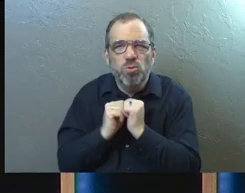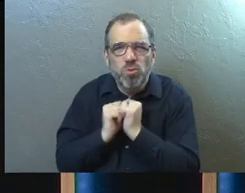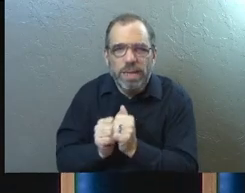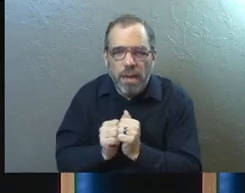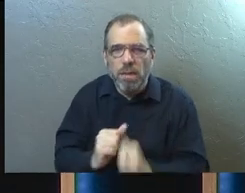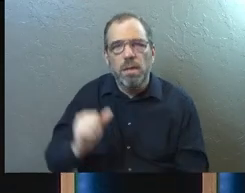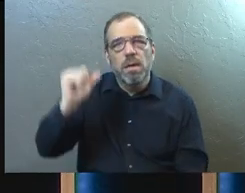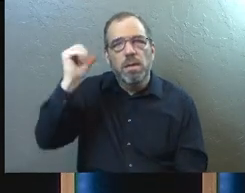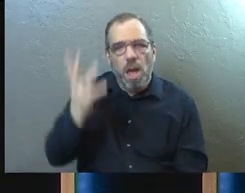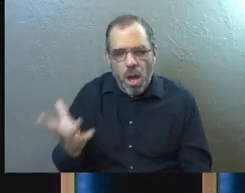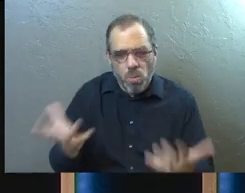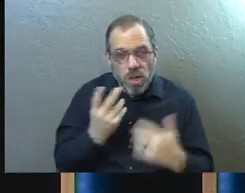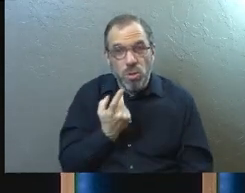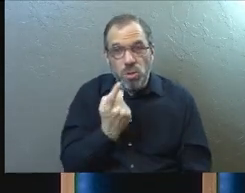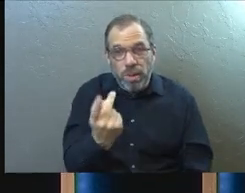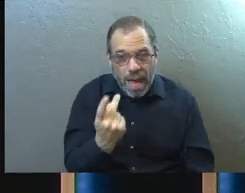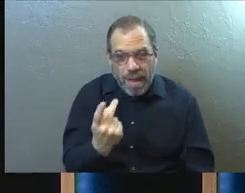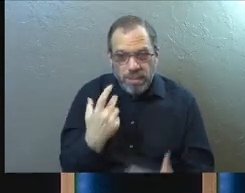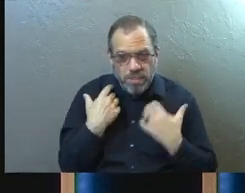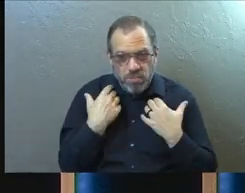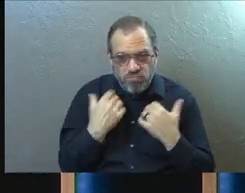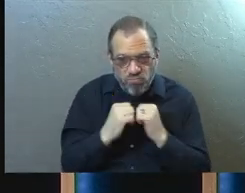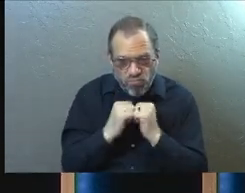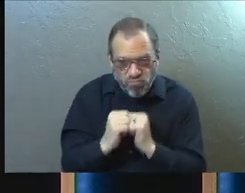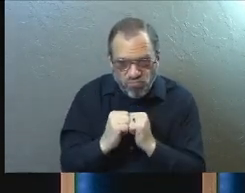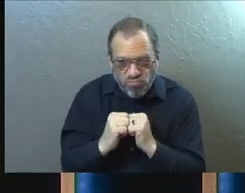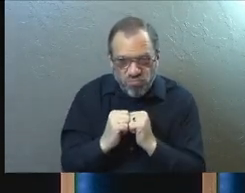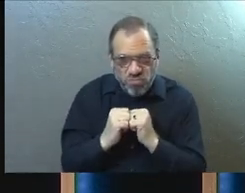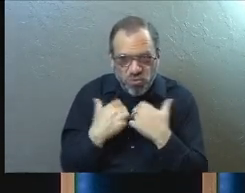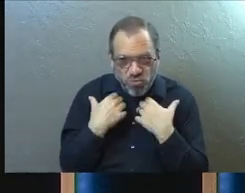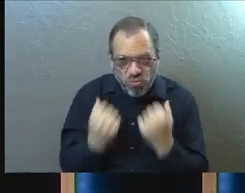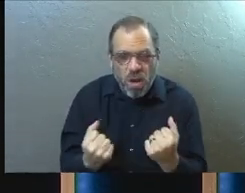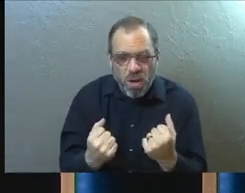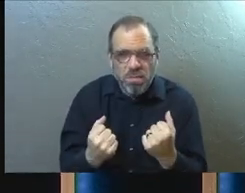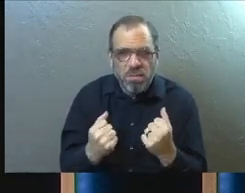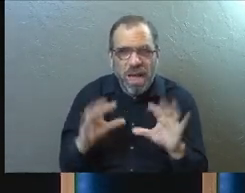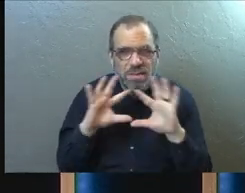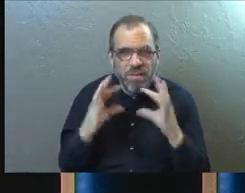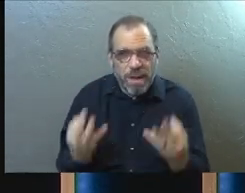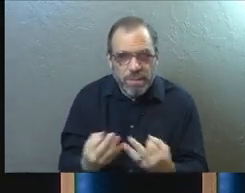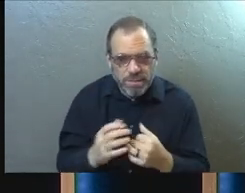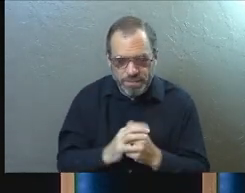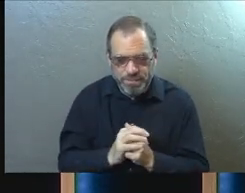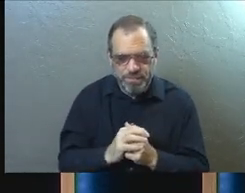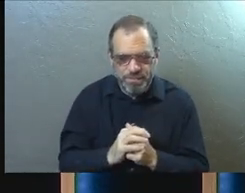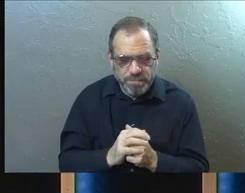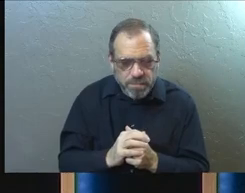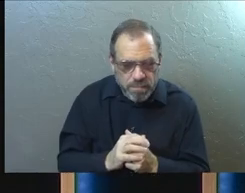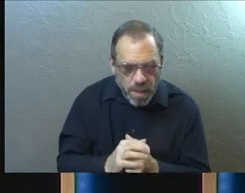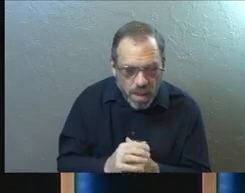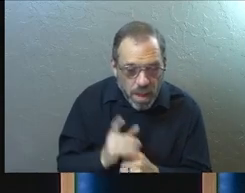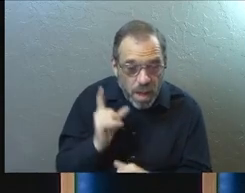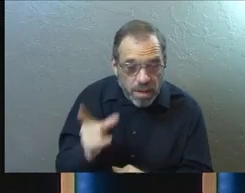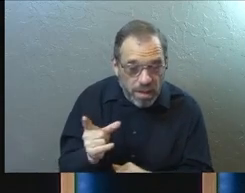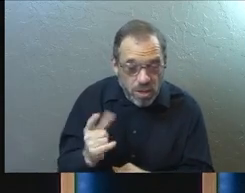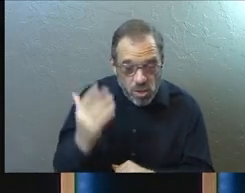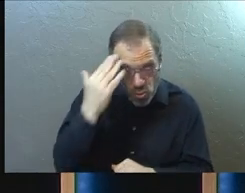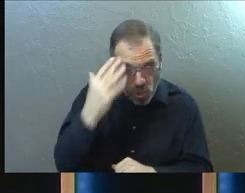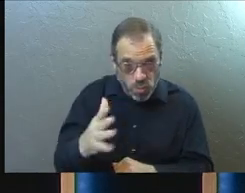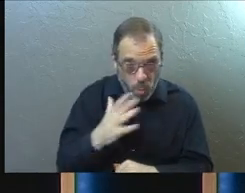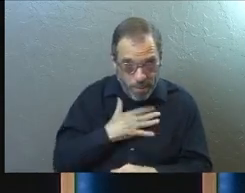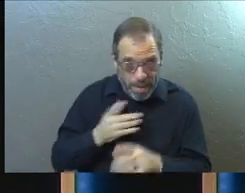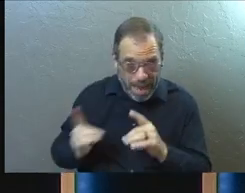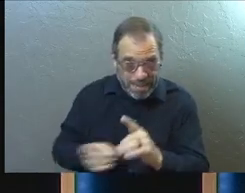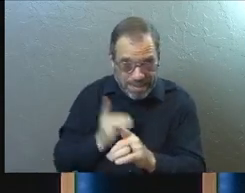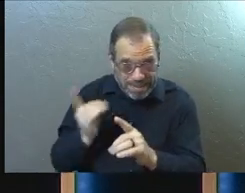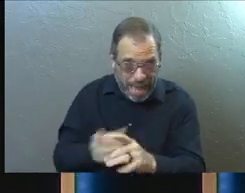God wants us to be strong together as a family. And I think there's absolute truth in, he says, the way that people will know you're my